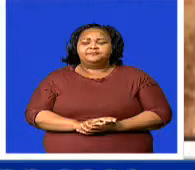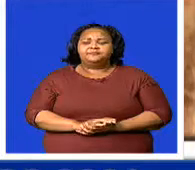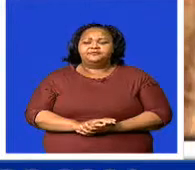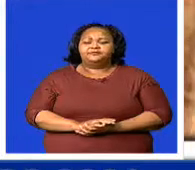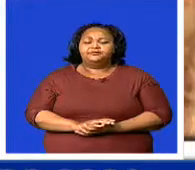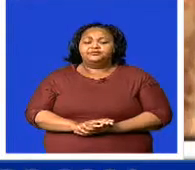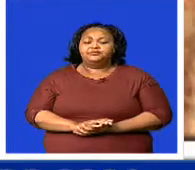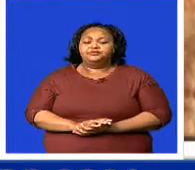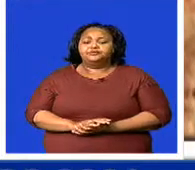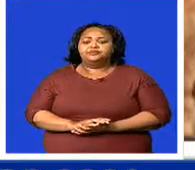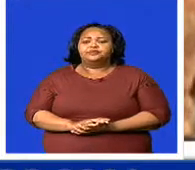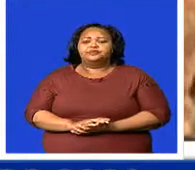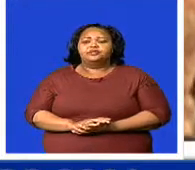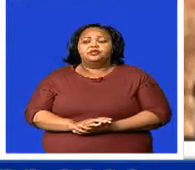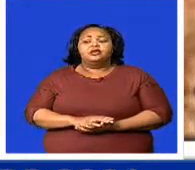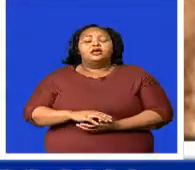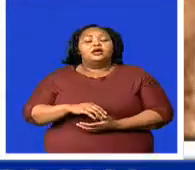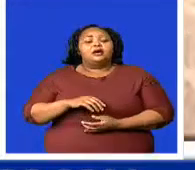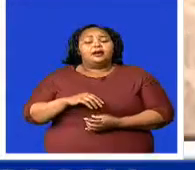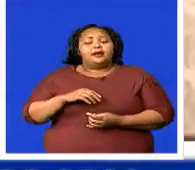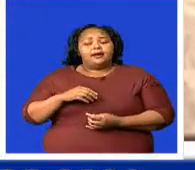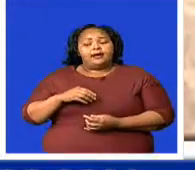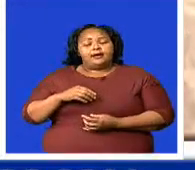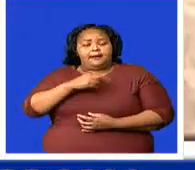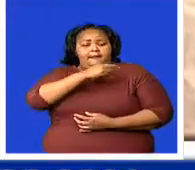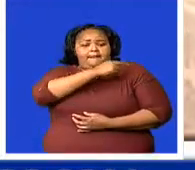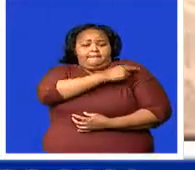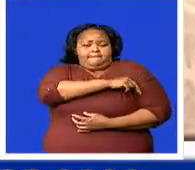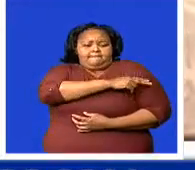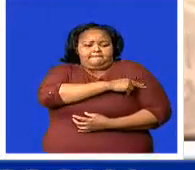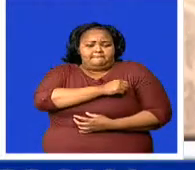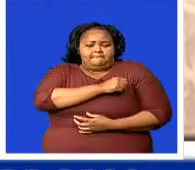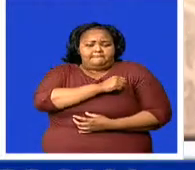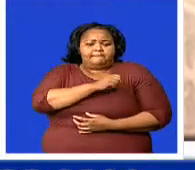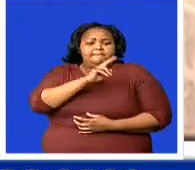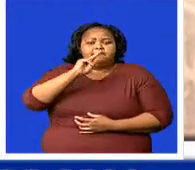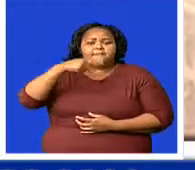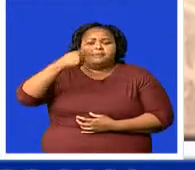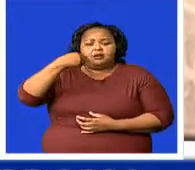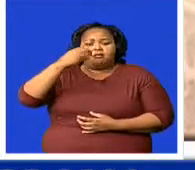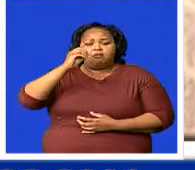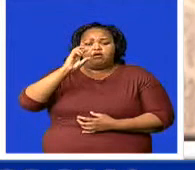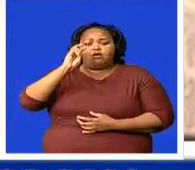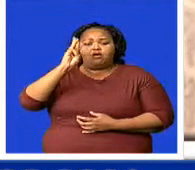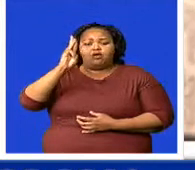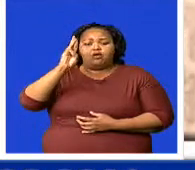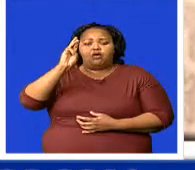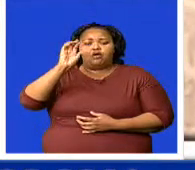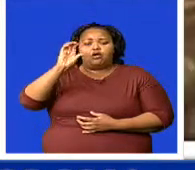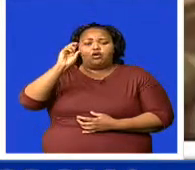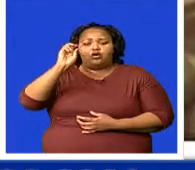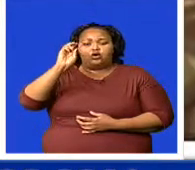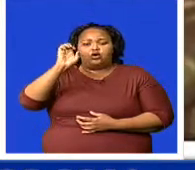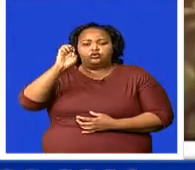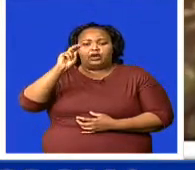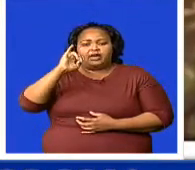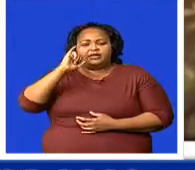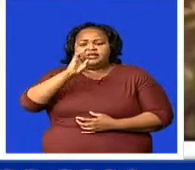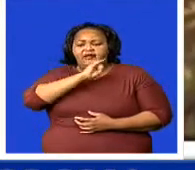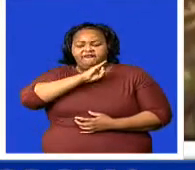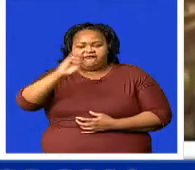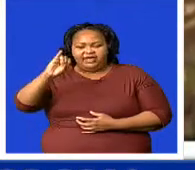proper service to its clients. Potoyeni Clinic is the first clinic to be awarded the certificate in the country.